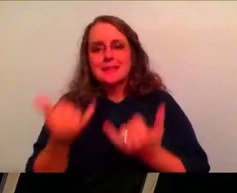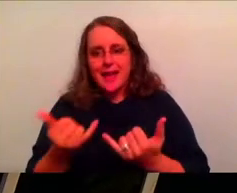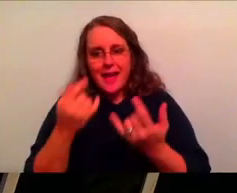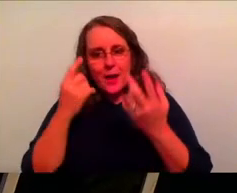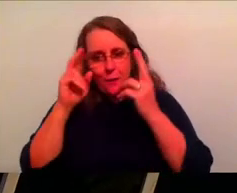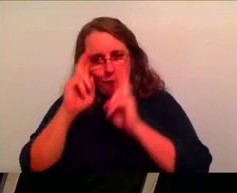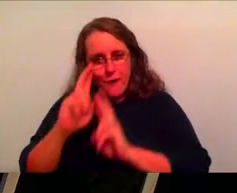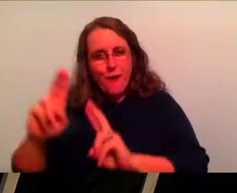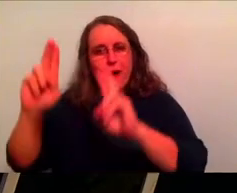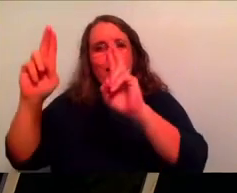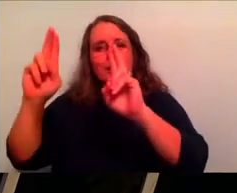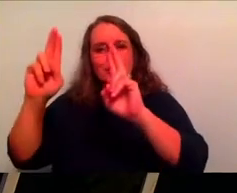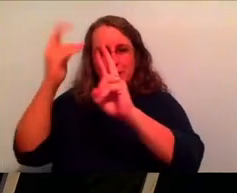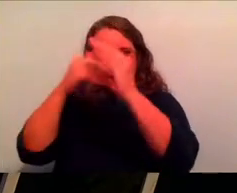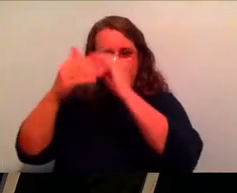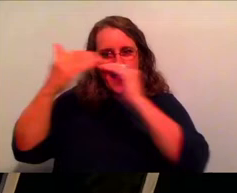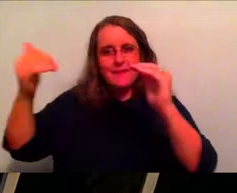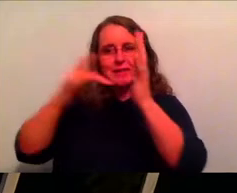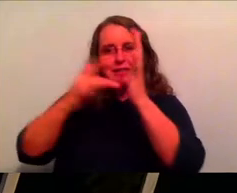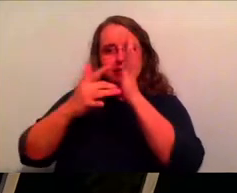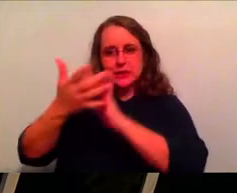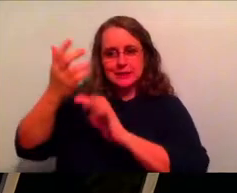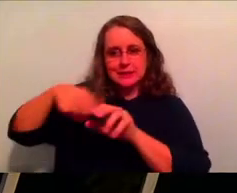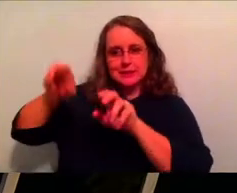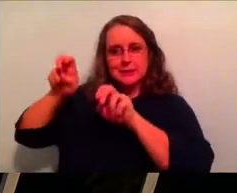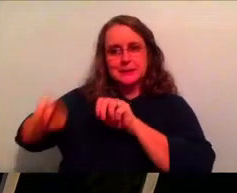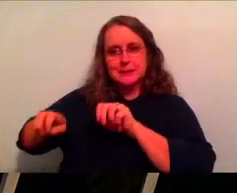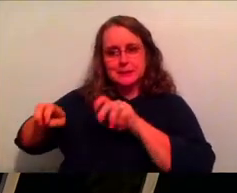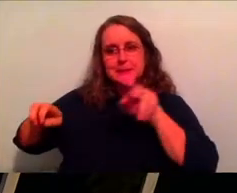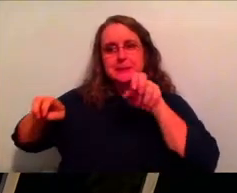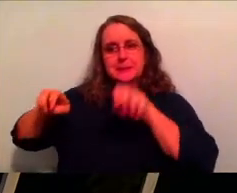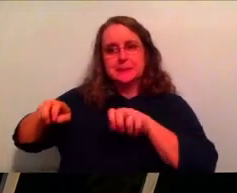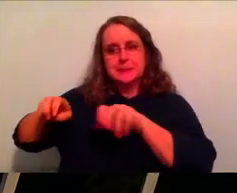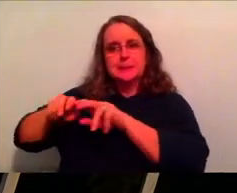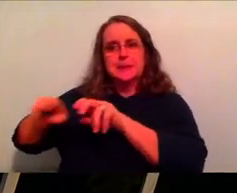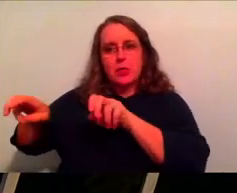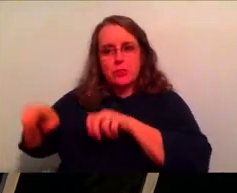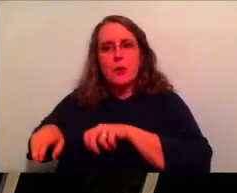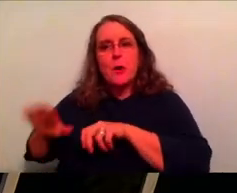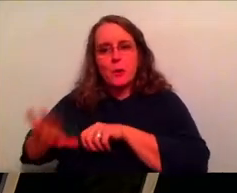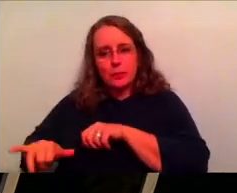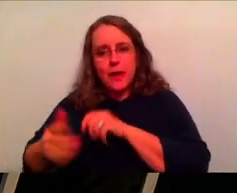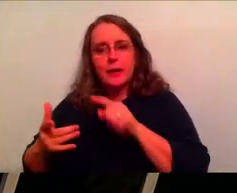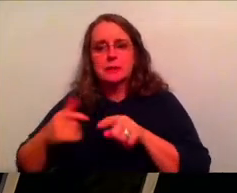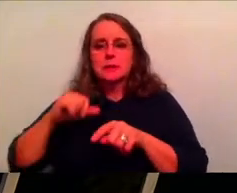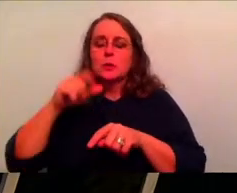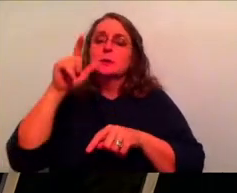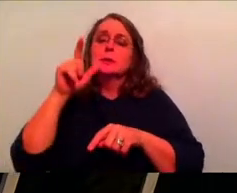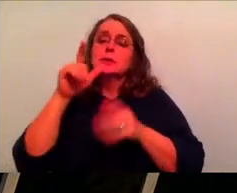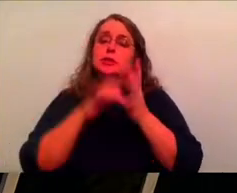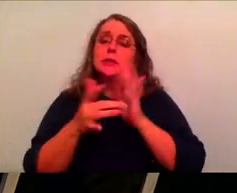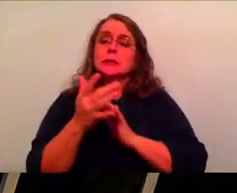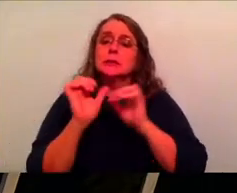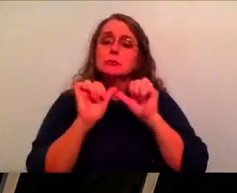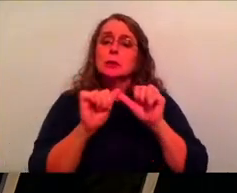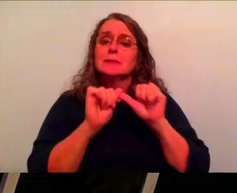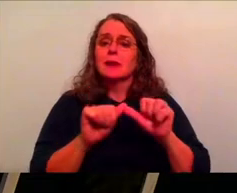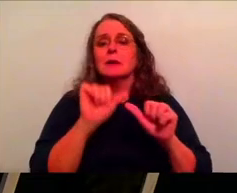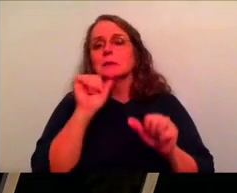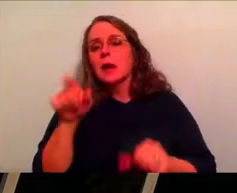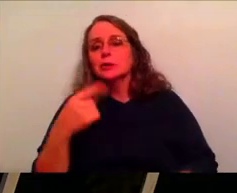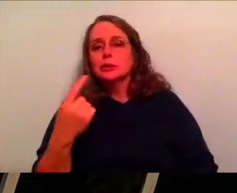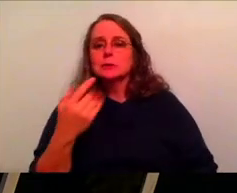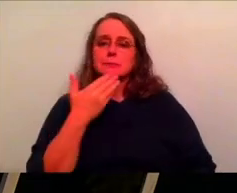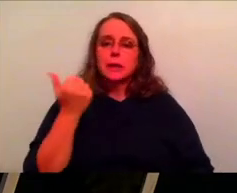God's throne. So again, Jesus understood that the goal was not just to press on for, for pressing on sake, uh, or just to better